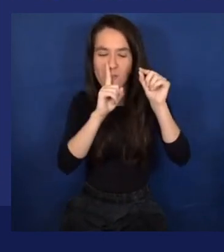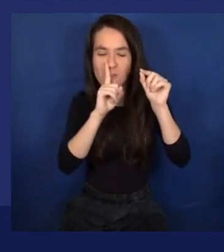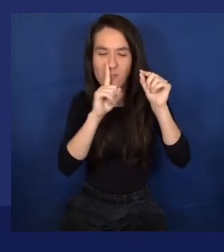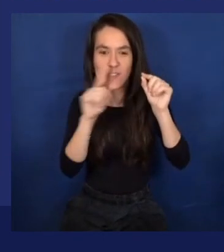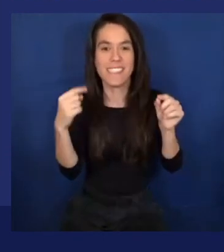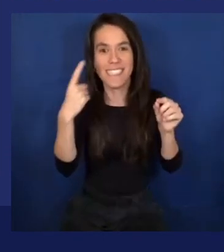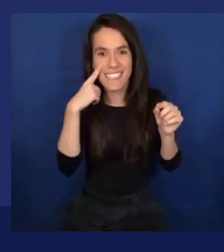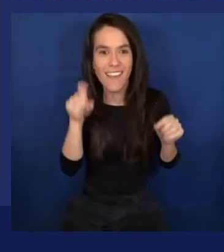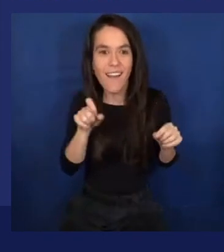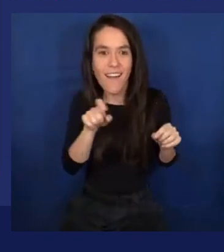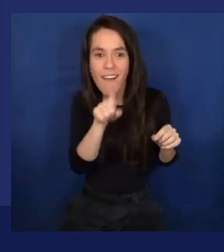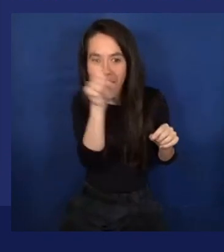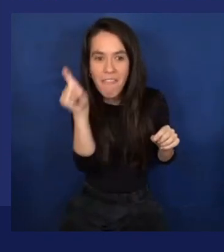local file. Yeah. . Yeah.